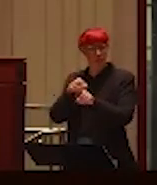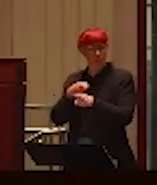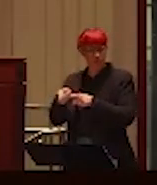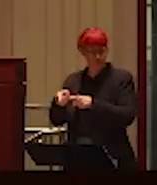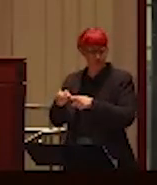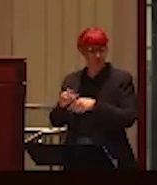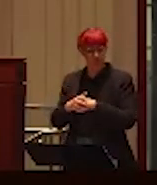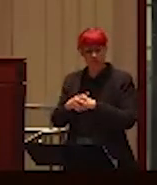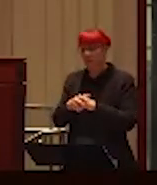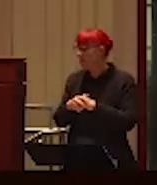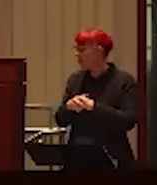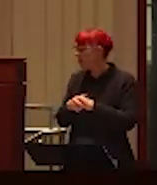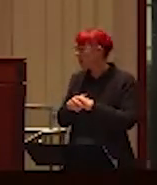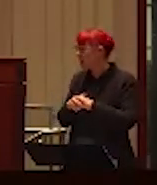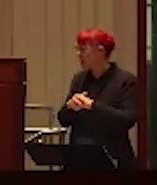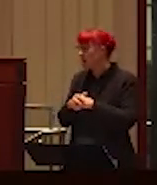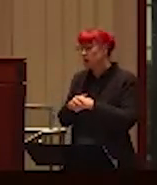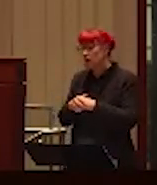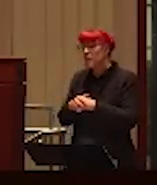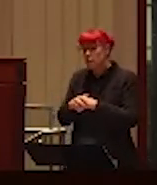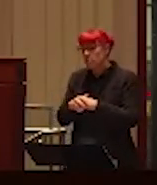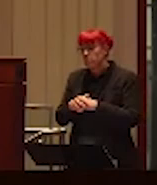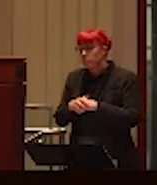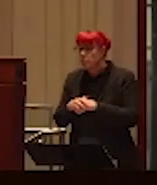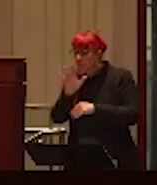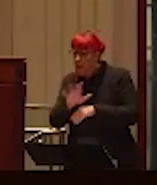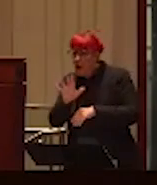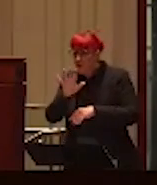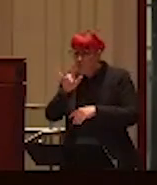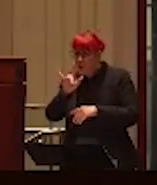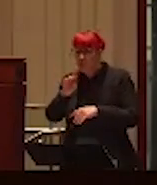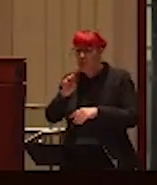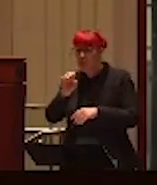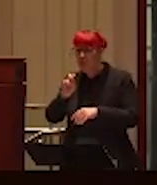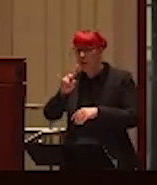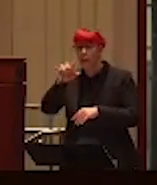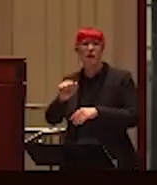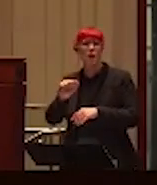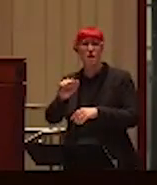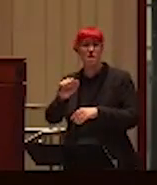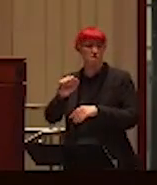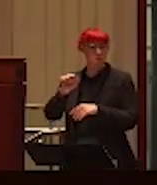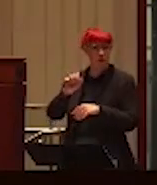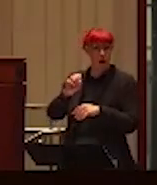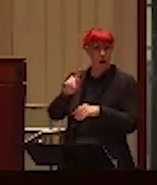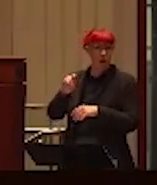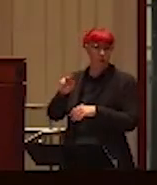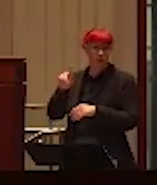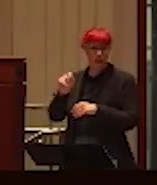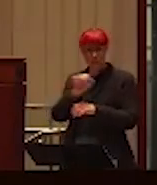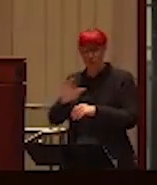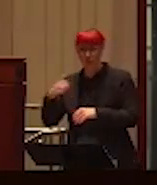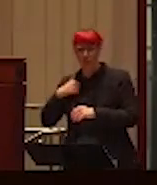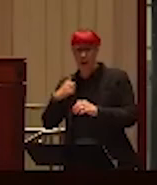uh, media outlets of roughly equal size and kind of culture in Canada.